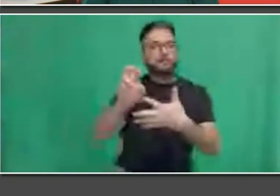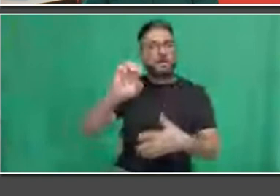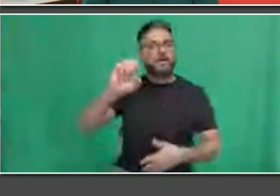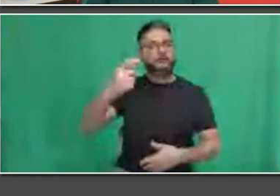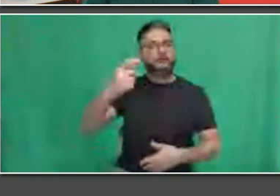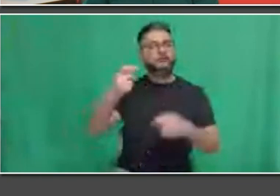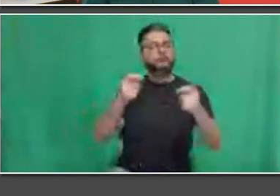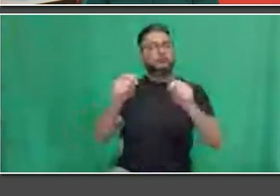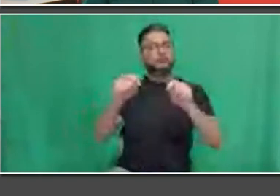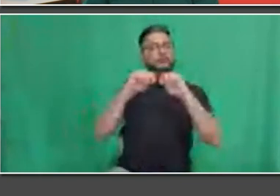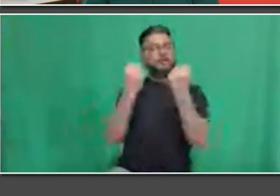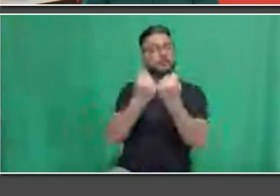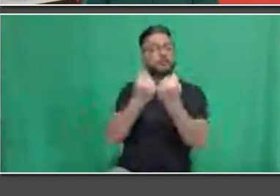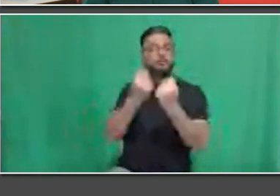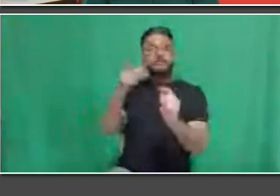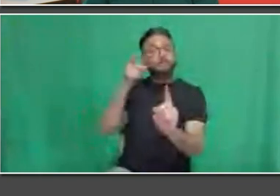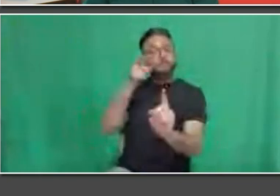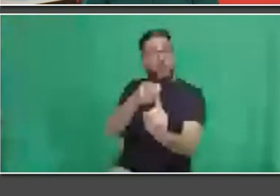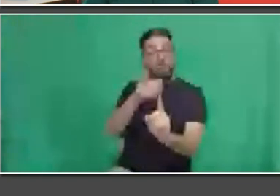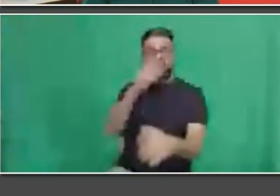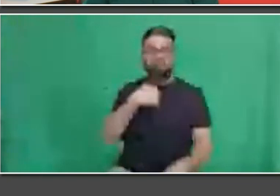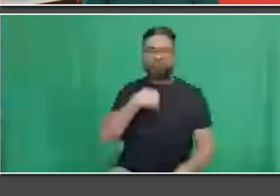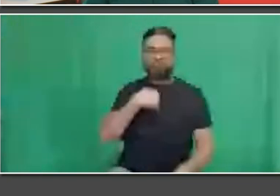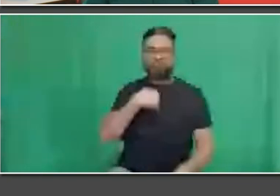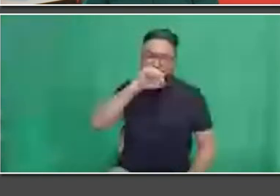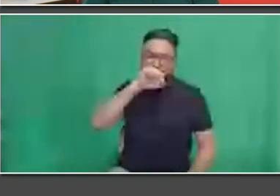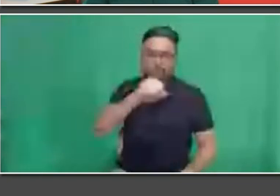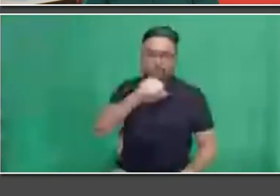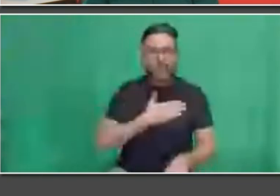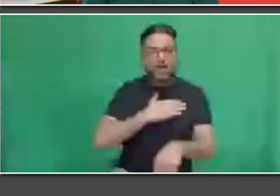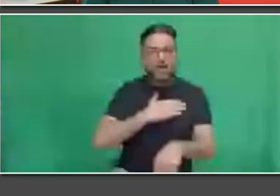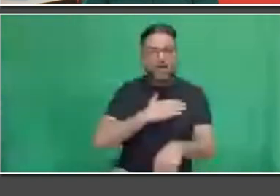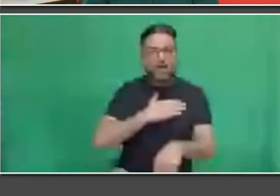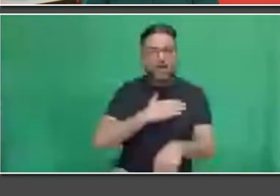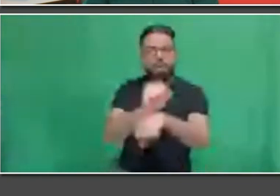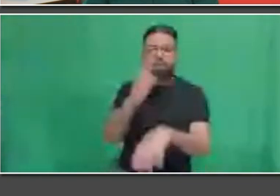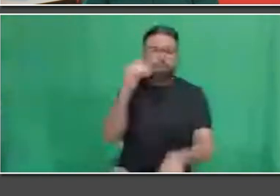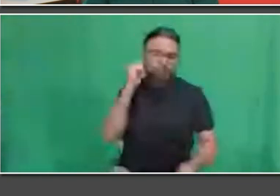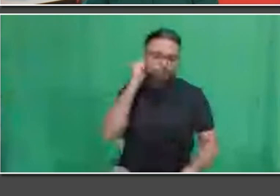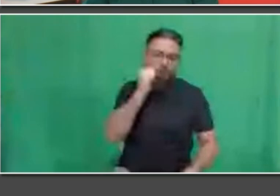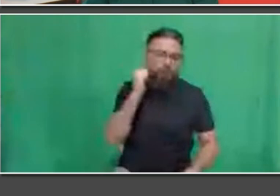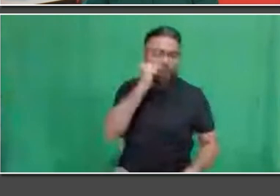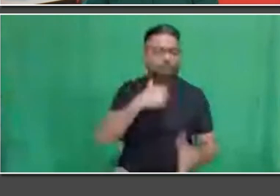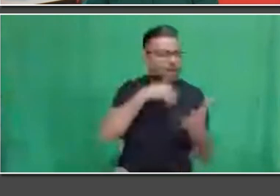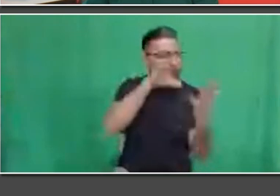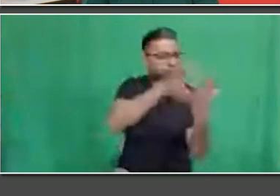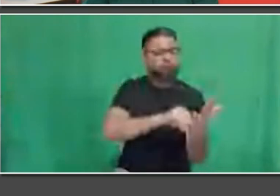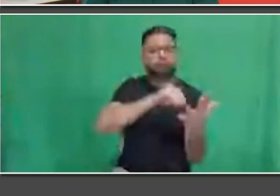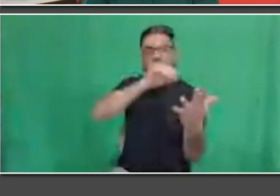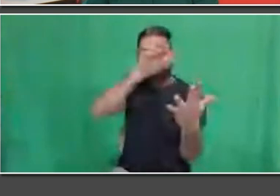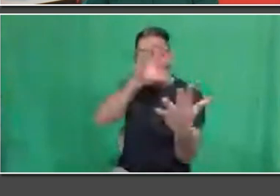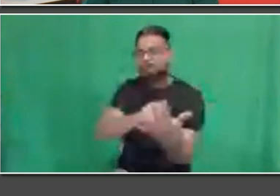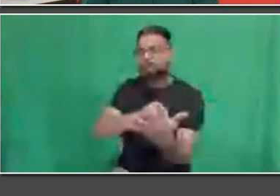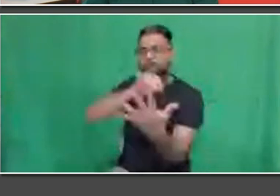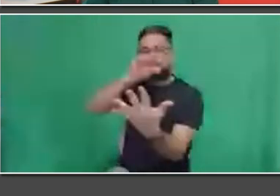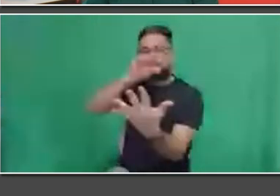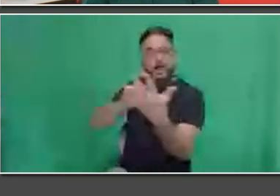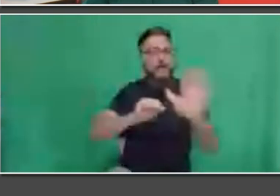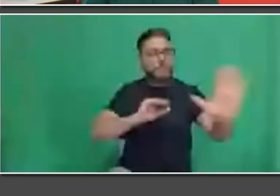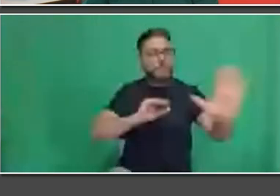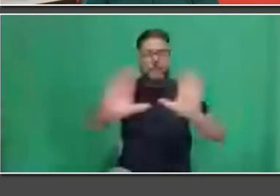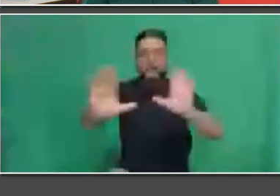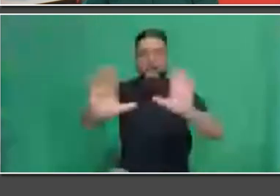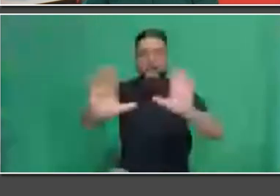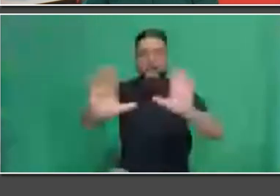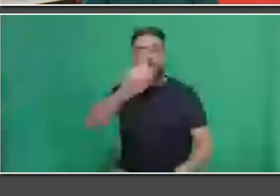much every day from so many talented people. I am so proud of what the TTC does every day for our customers, for our city. And I'll tell you,